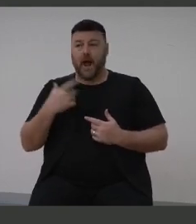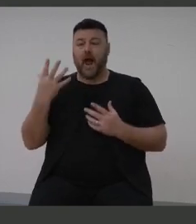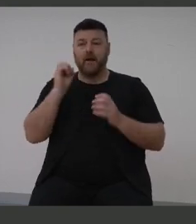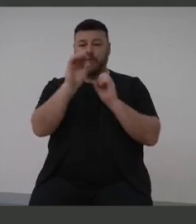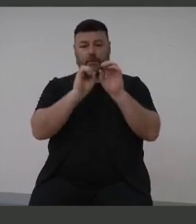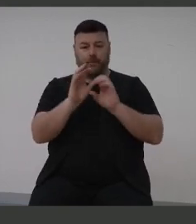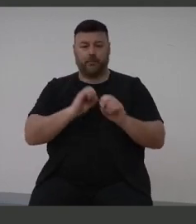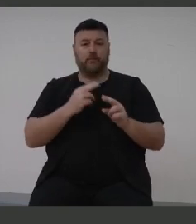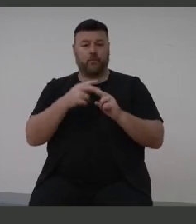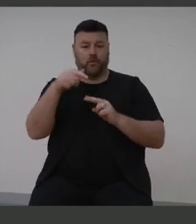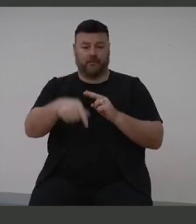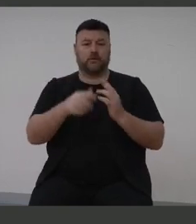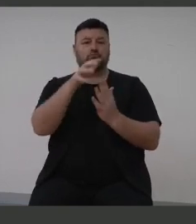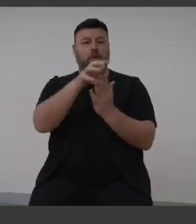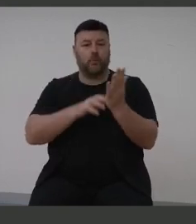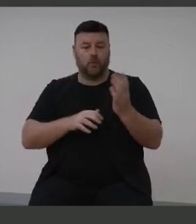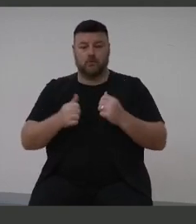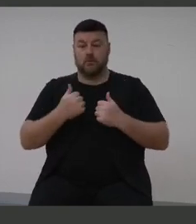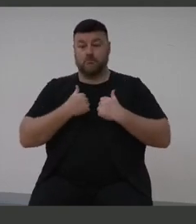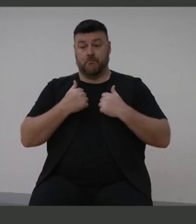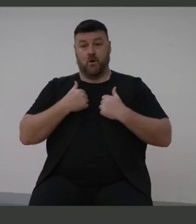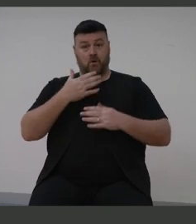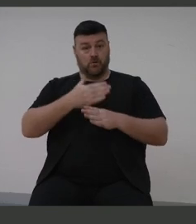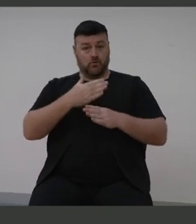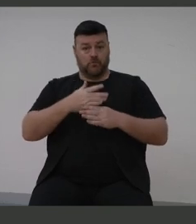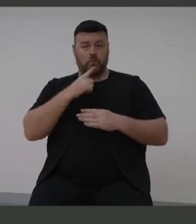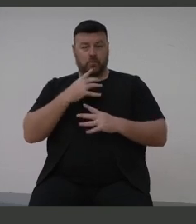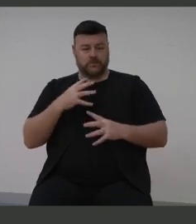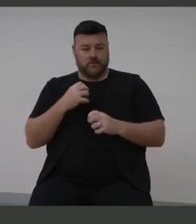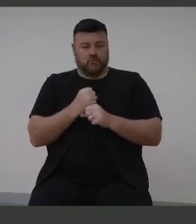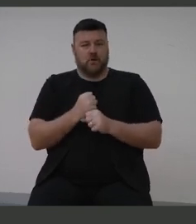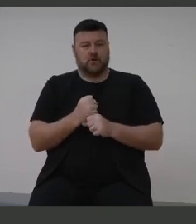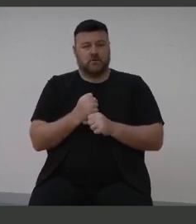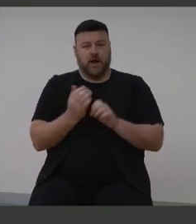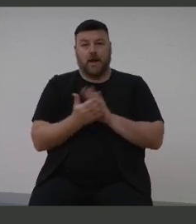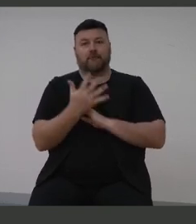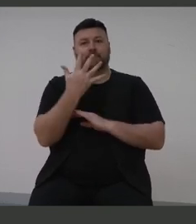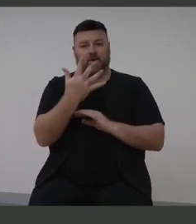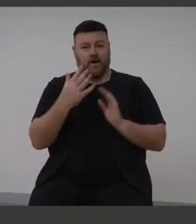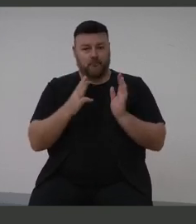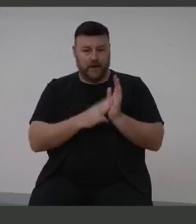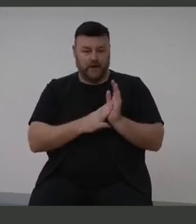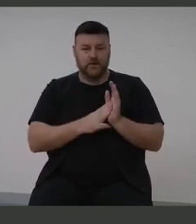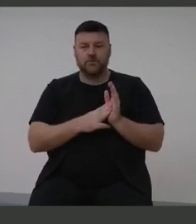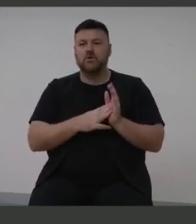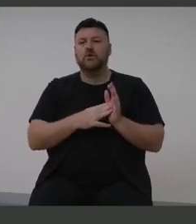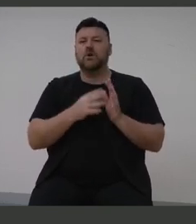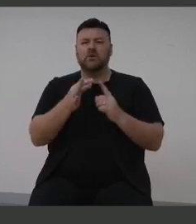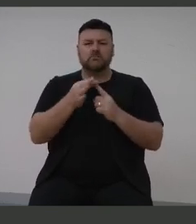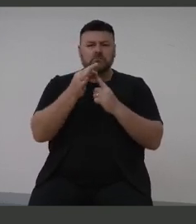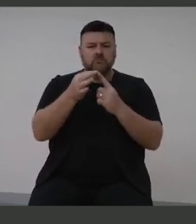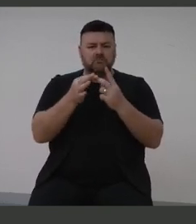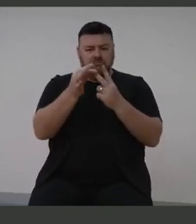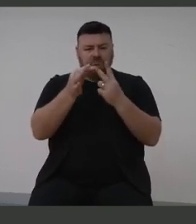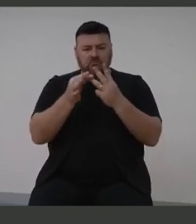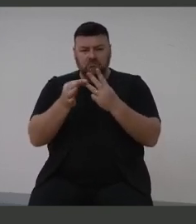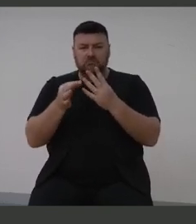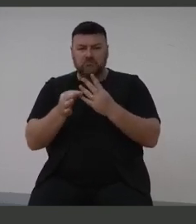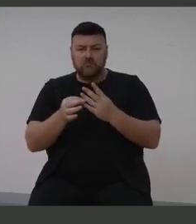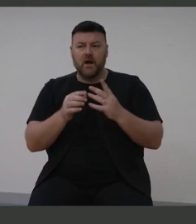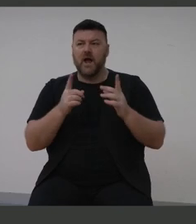report. My role is to summarise it in the next five minutes, and to highlight what it means within an Australian context.